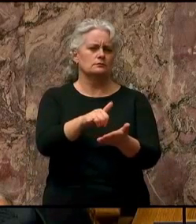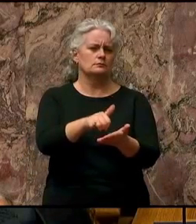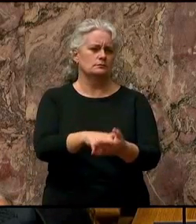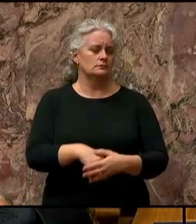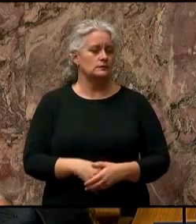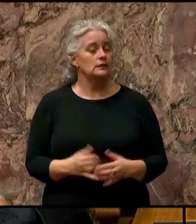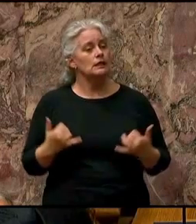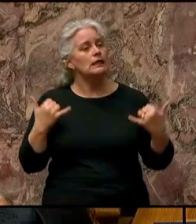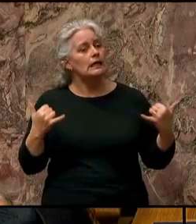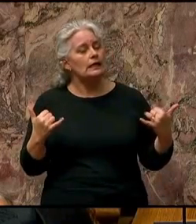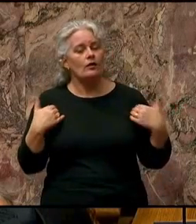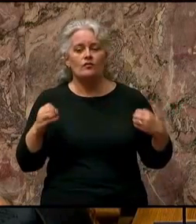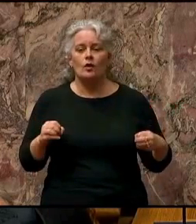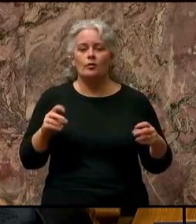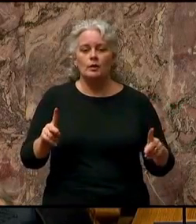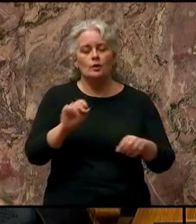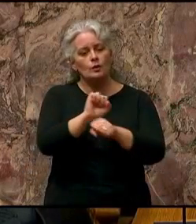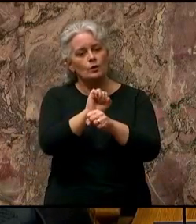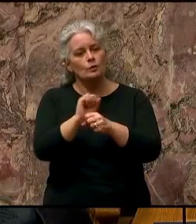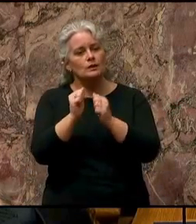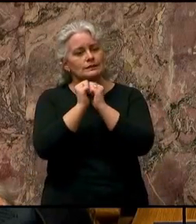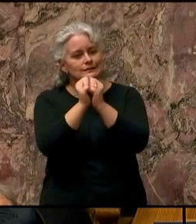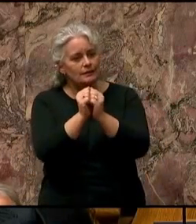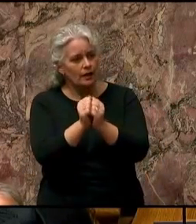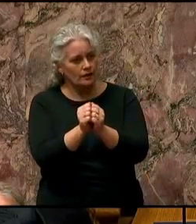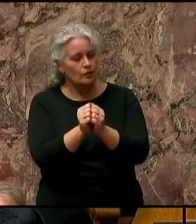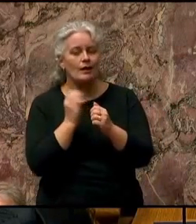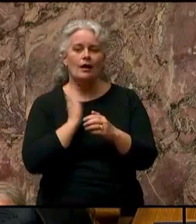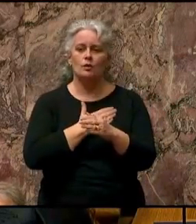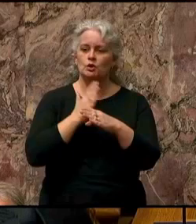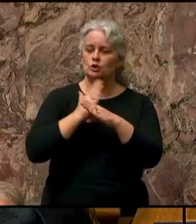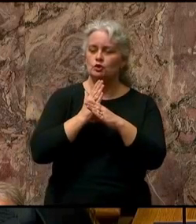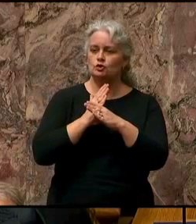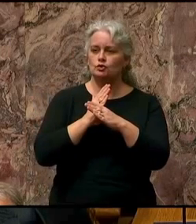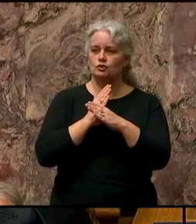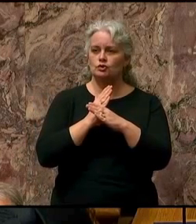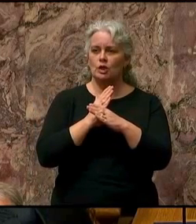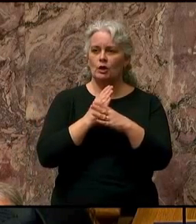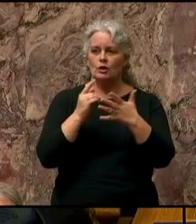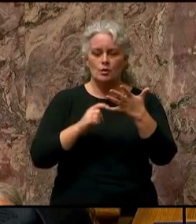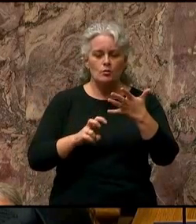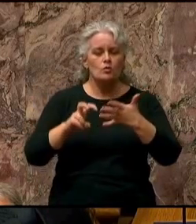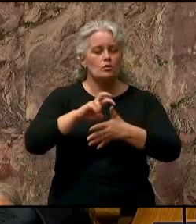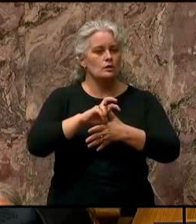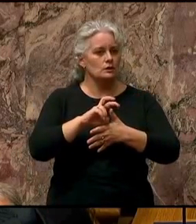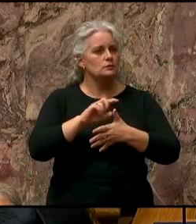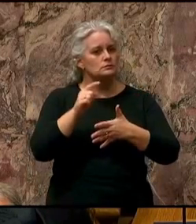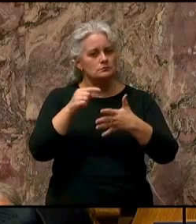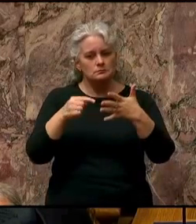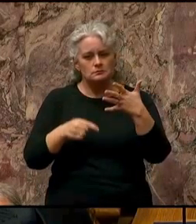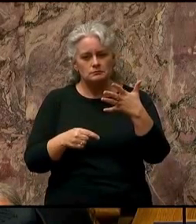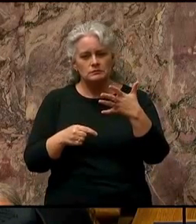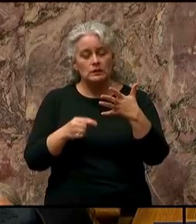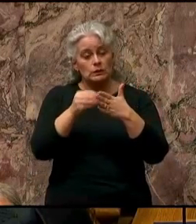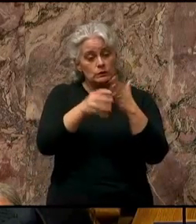Now there is an opportunity to work together on our shared priorities, students and student outcomes.